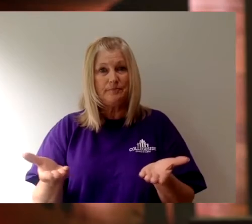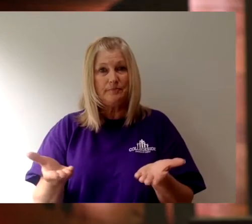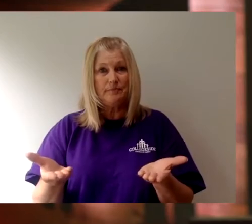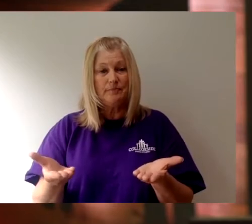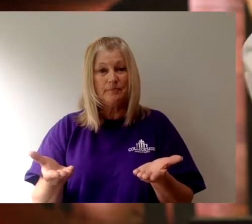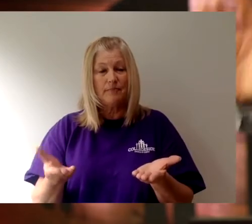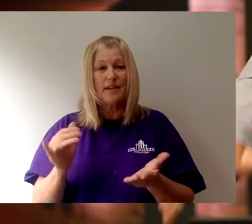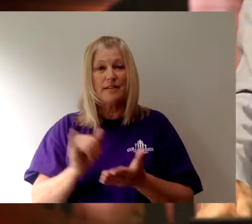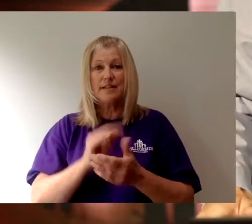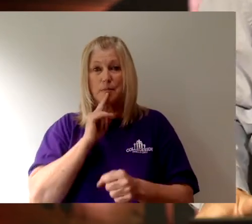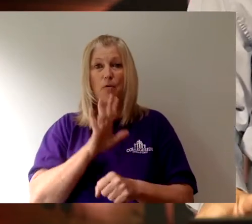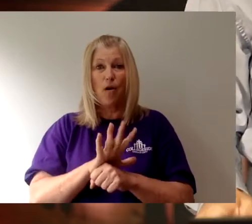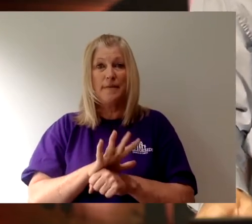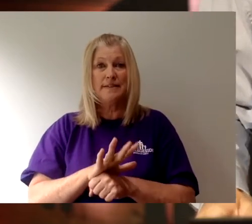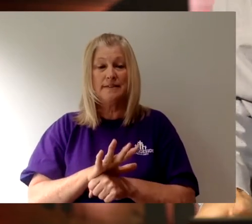It's a promise. It's